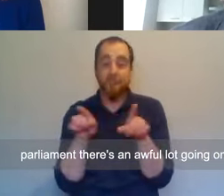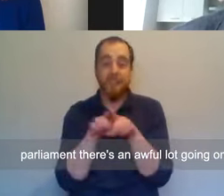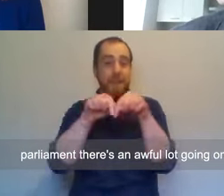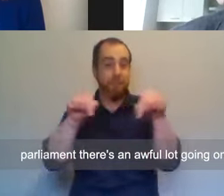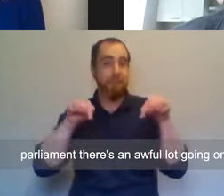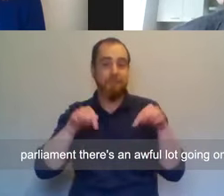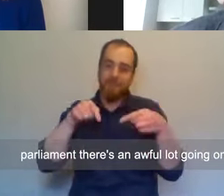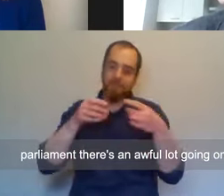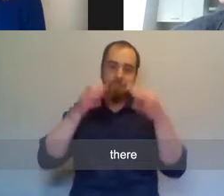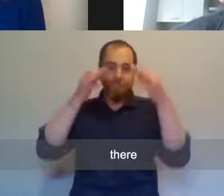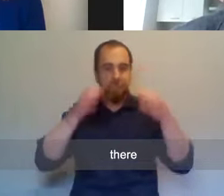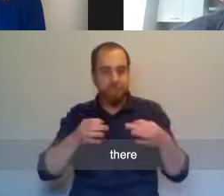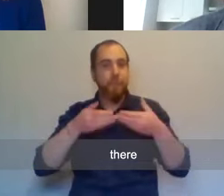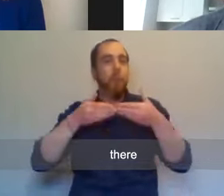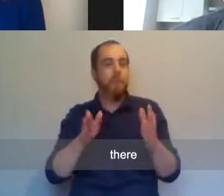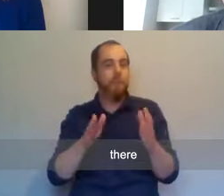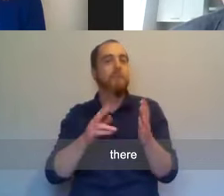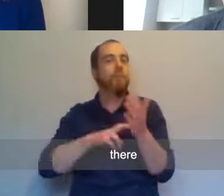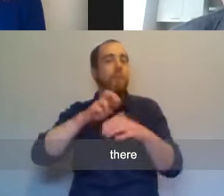Parliament. There's an awful lot going on there.